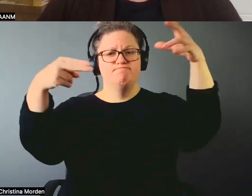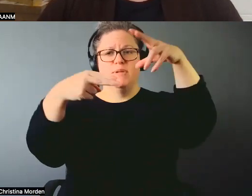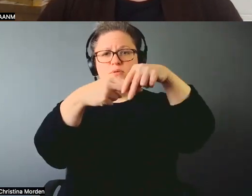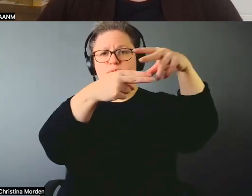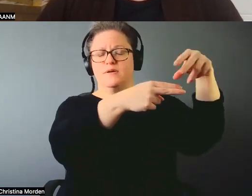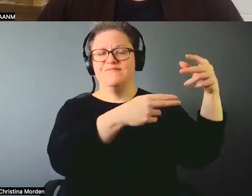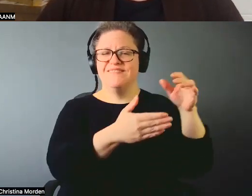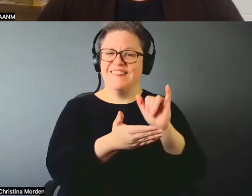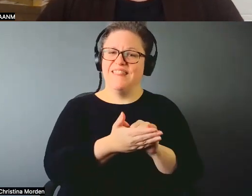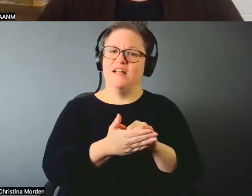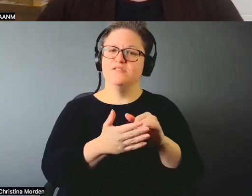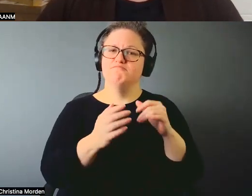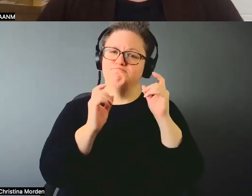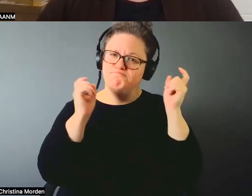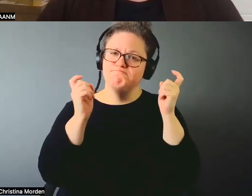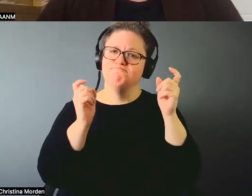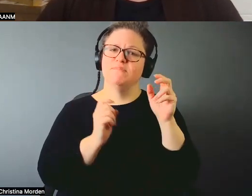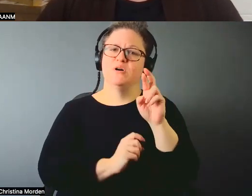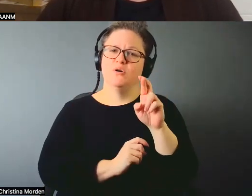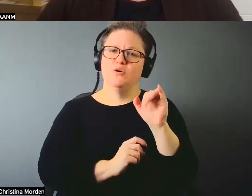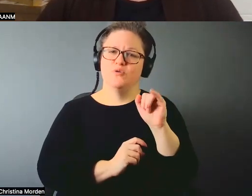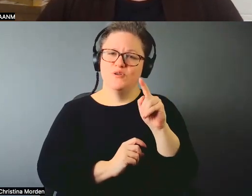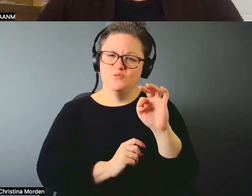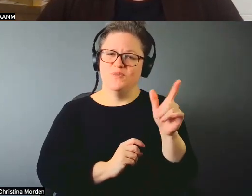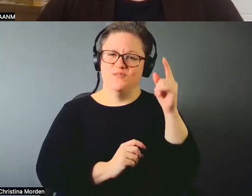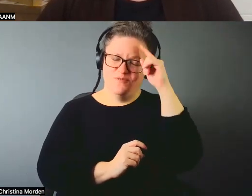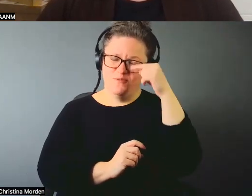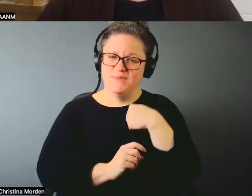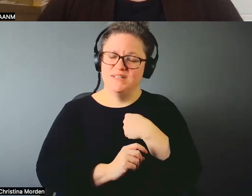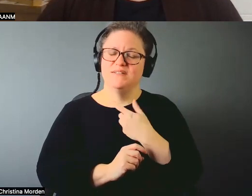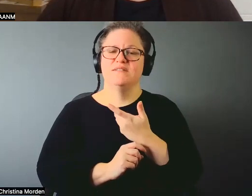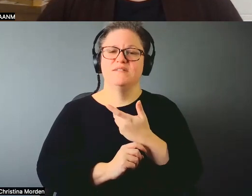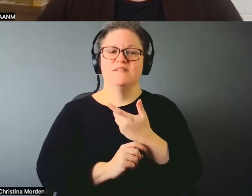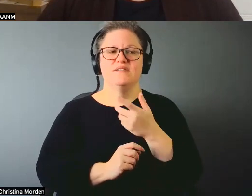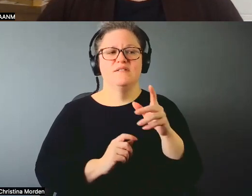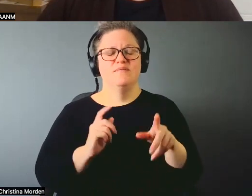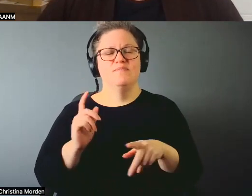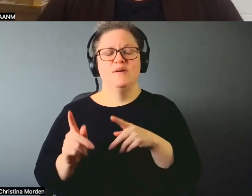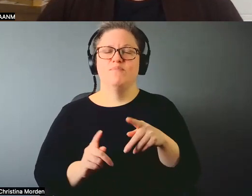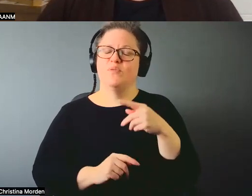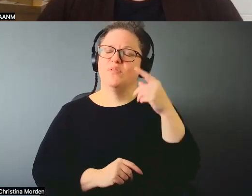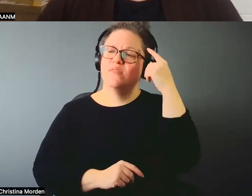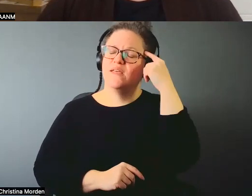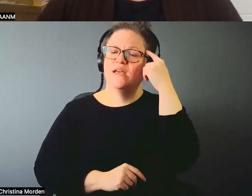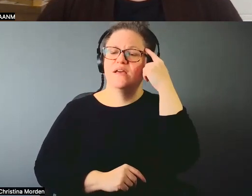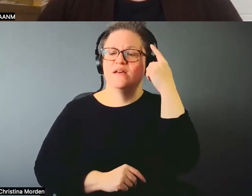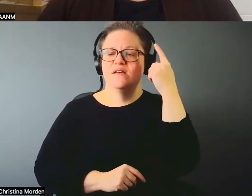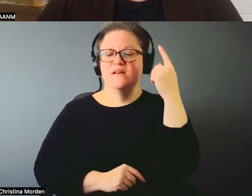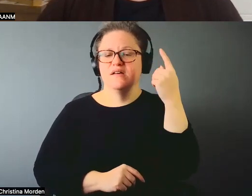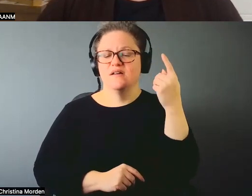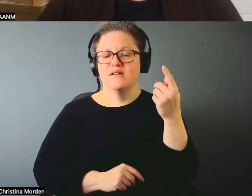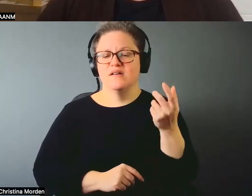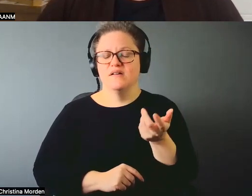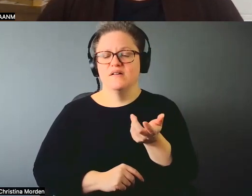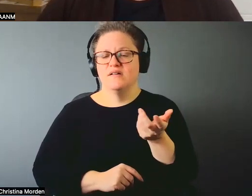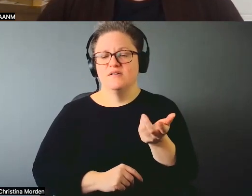rituals. Right. I mean, people have this idea that ritual is again, you know,